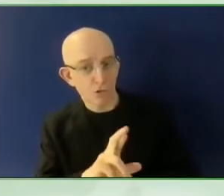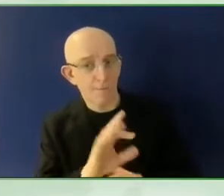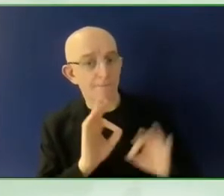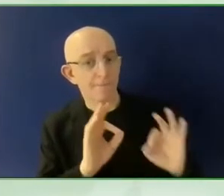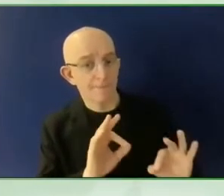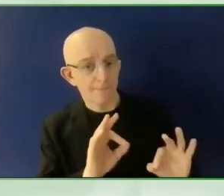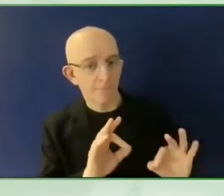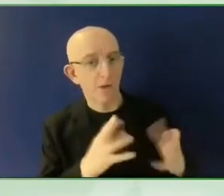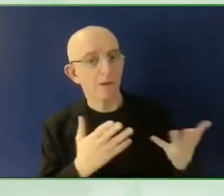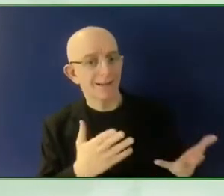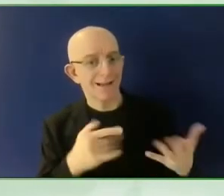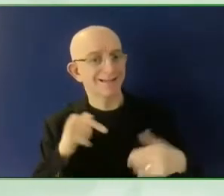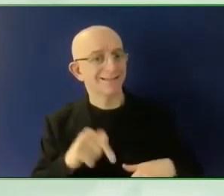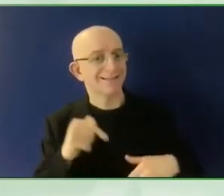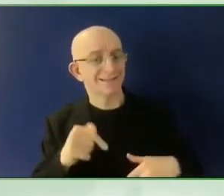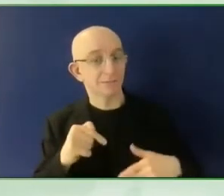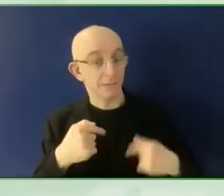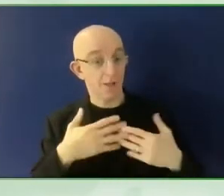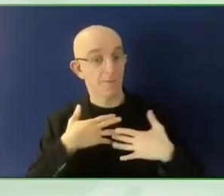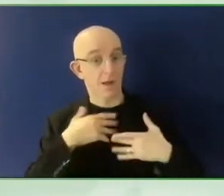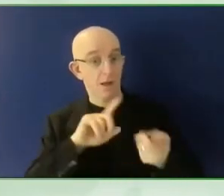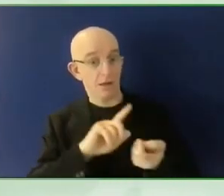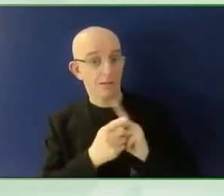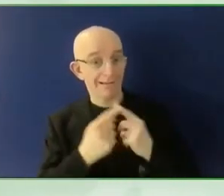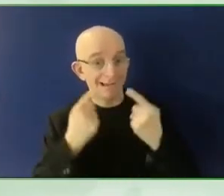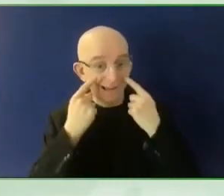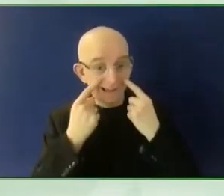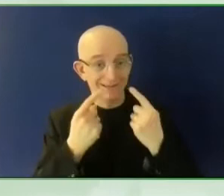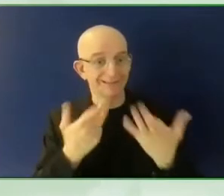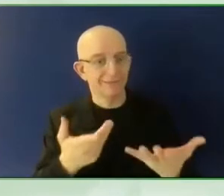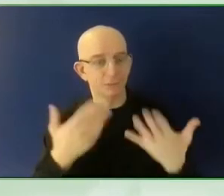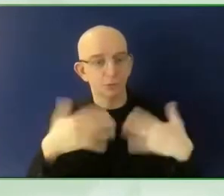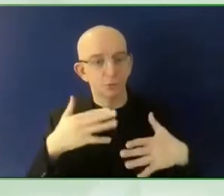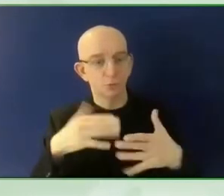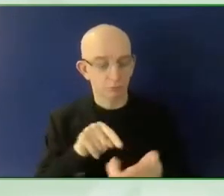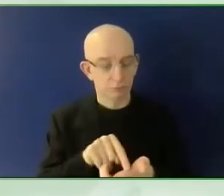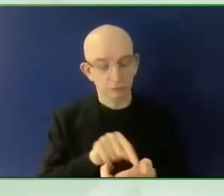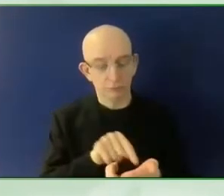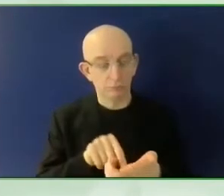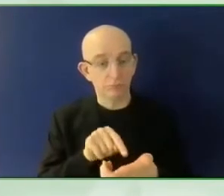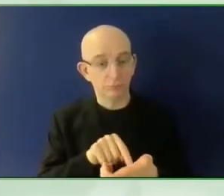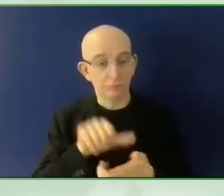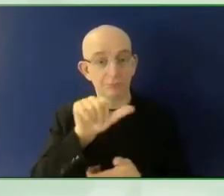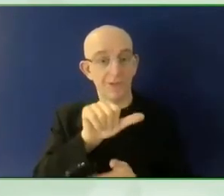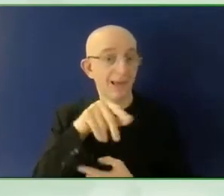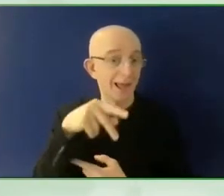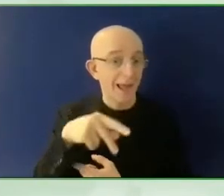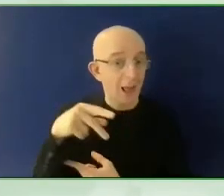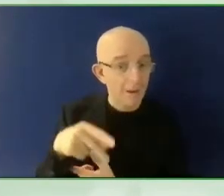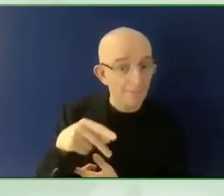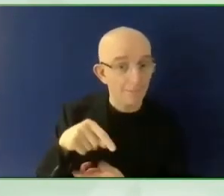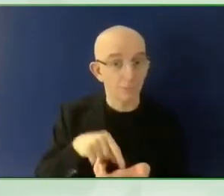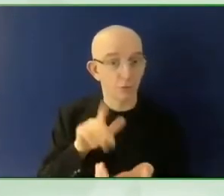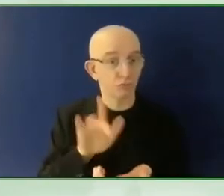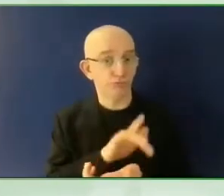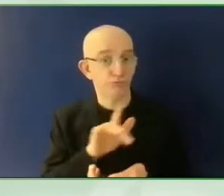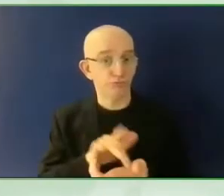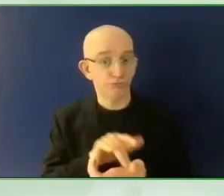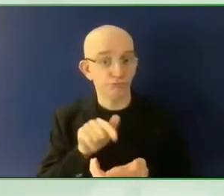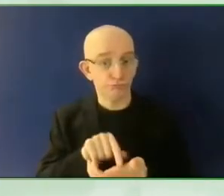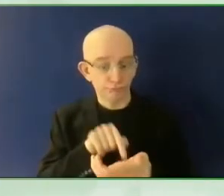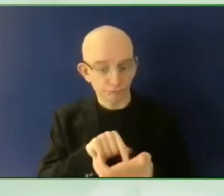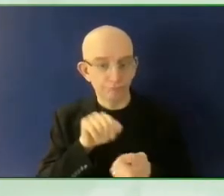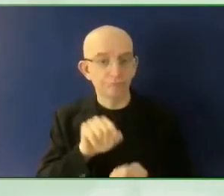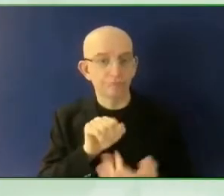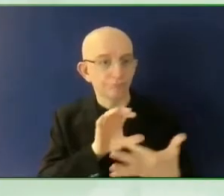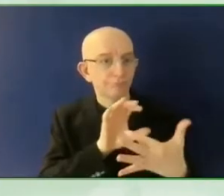or may have low vision to a sighted volunteer or a company representative for quick